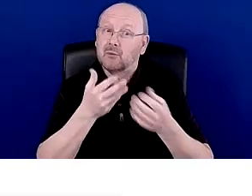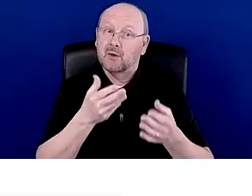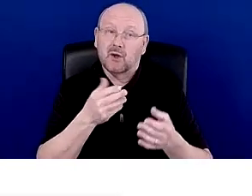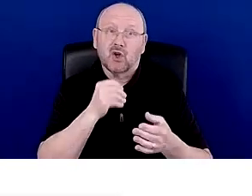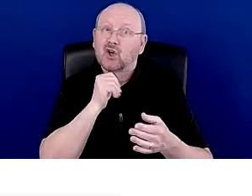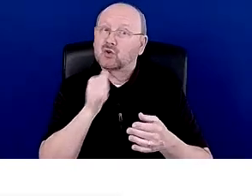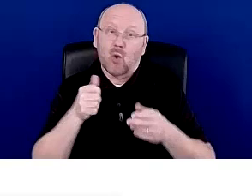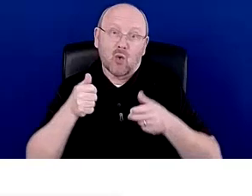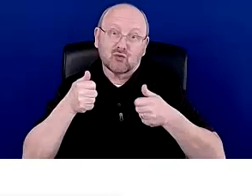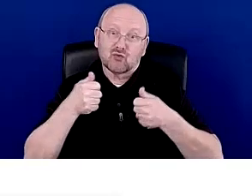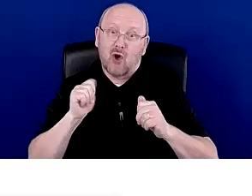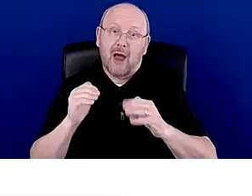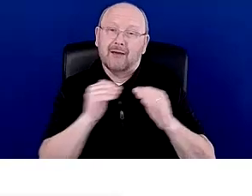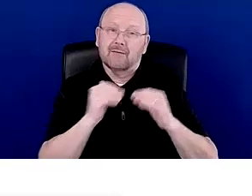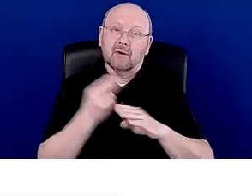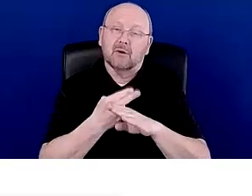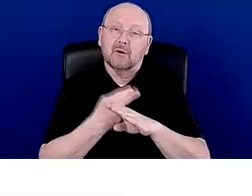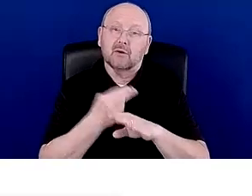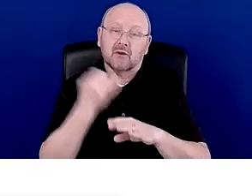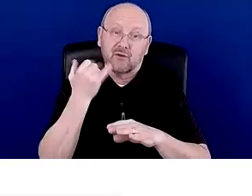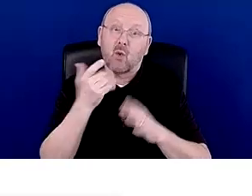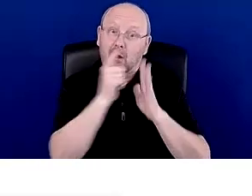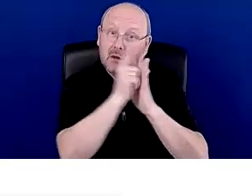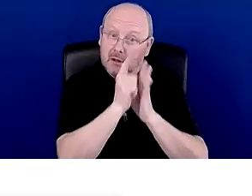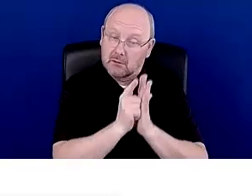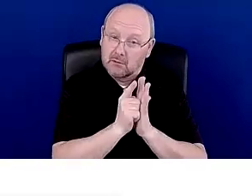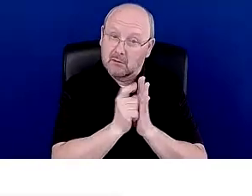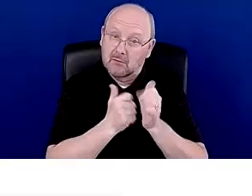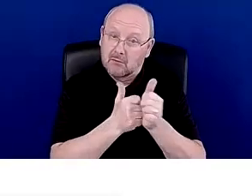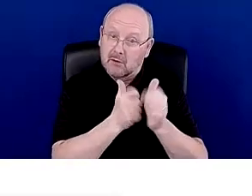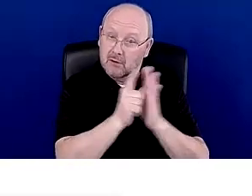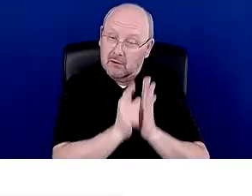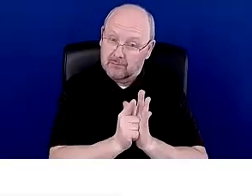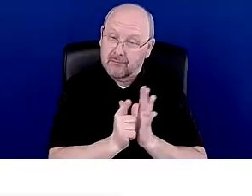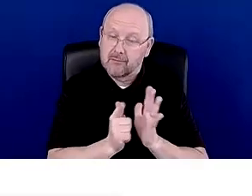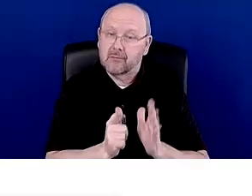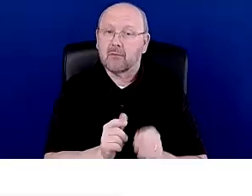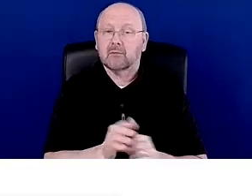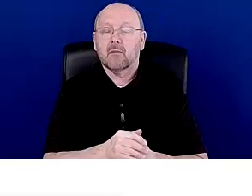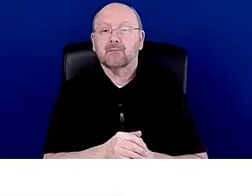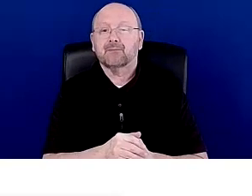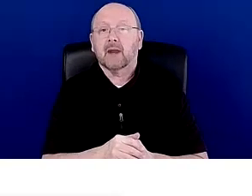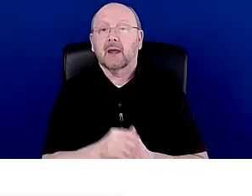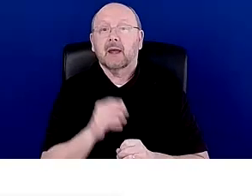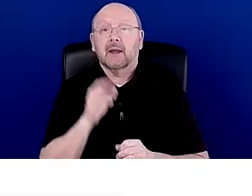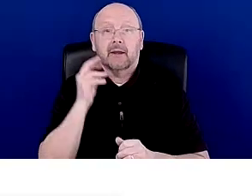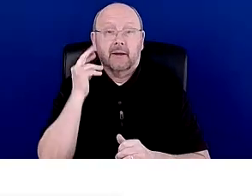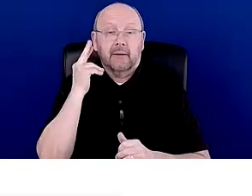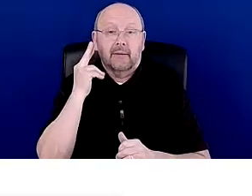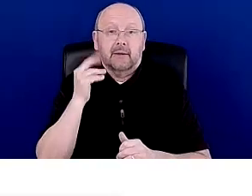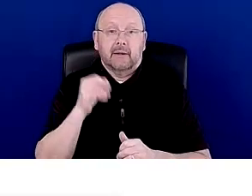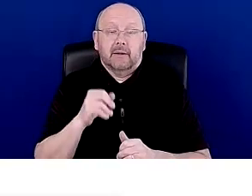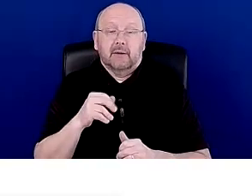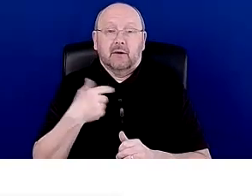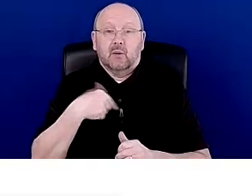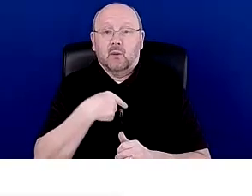try it. If you want to be legal, it's very, very difficult. Um, the reason why we